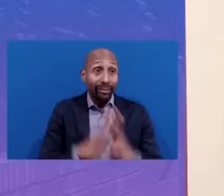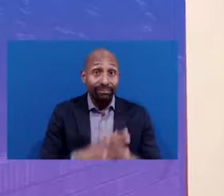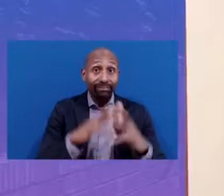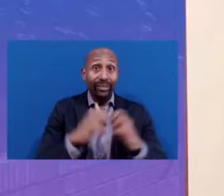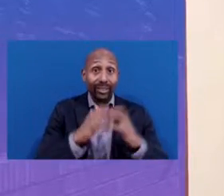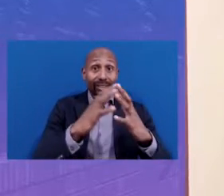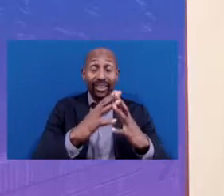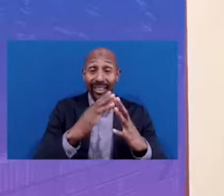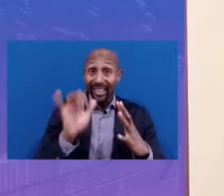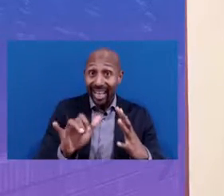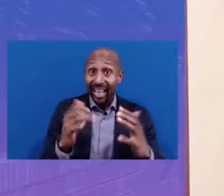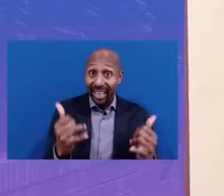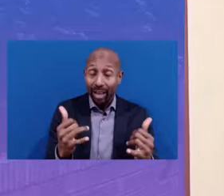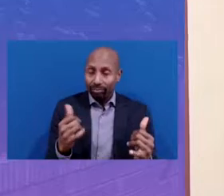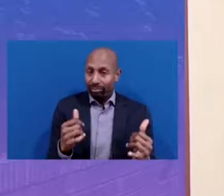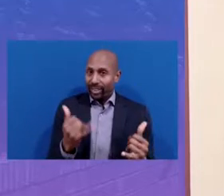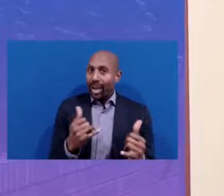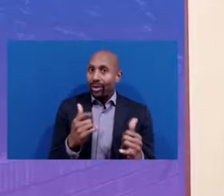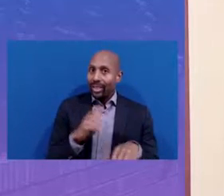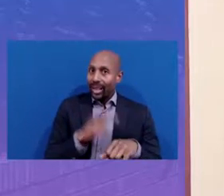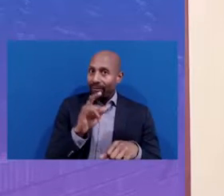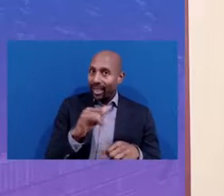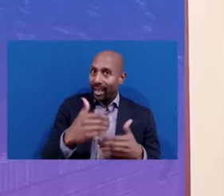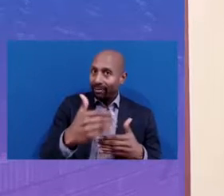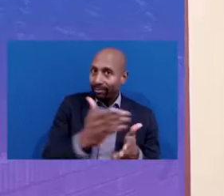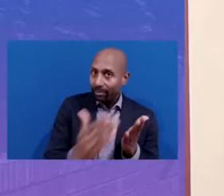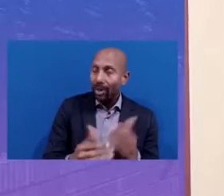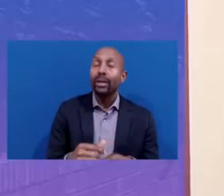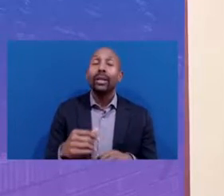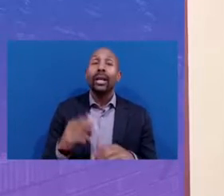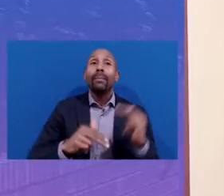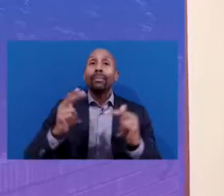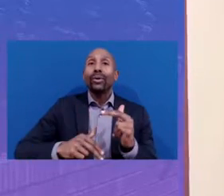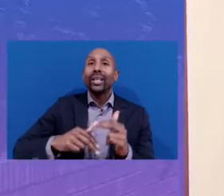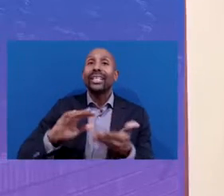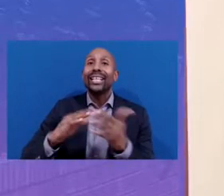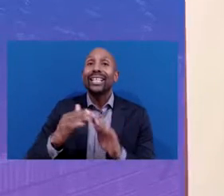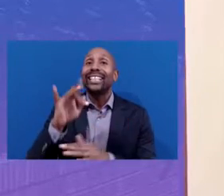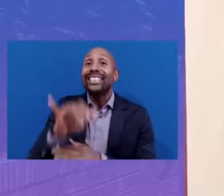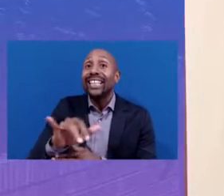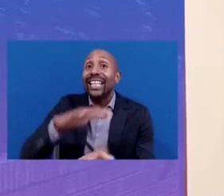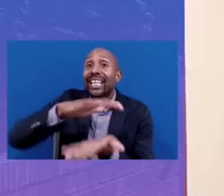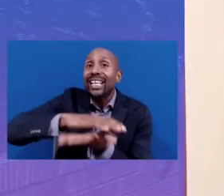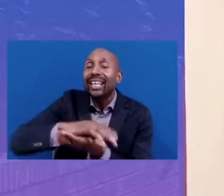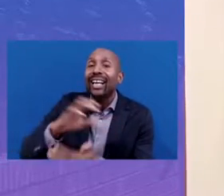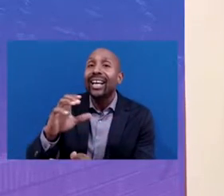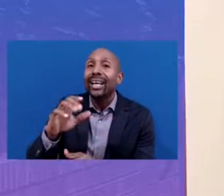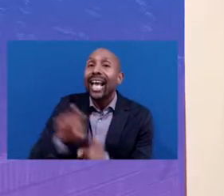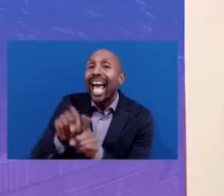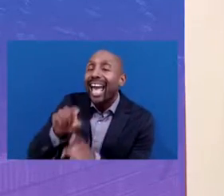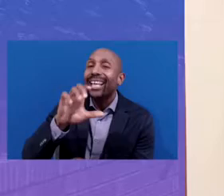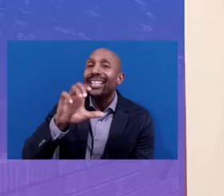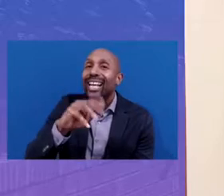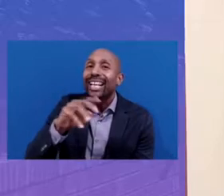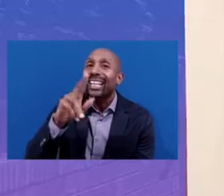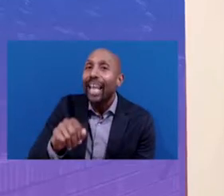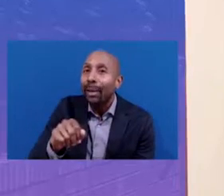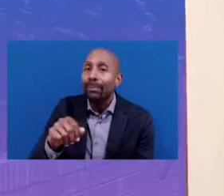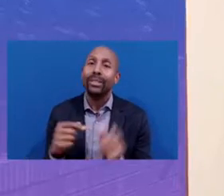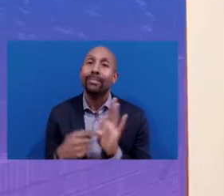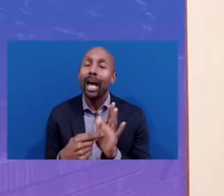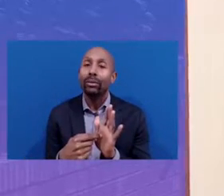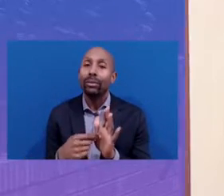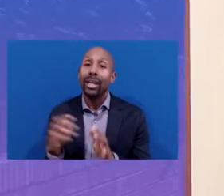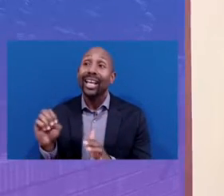is building our city-as-campus model. And Erica will be really a key member to that team